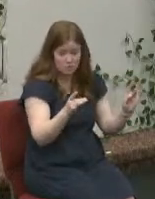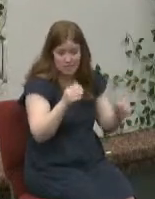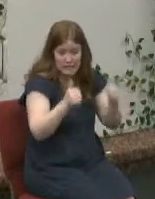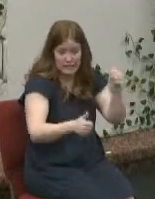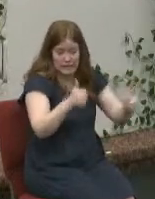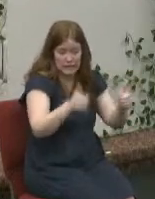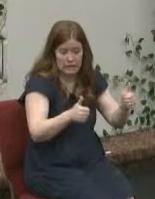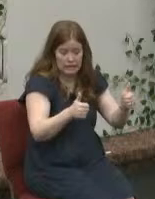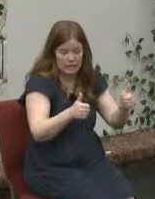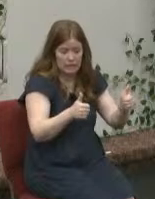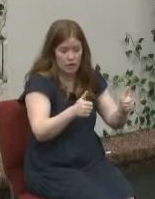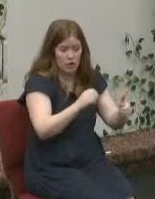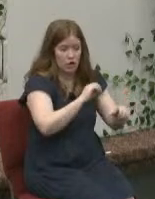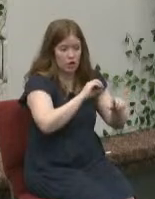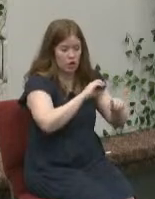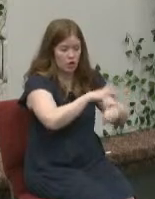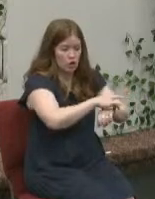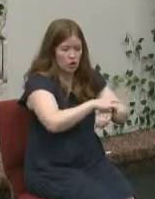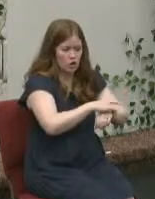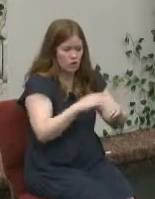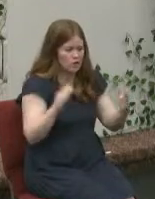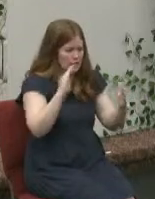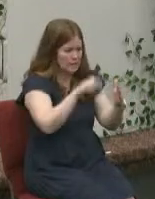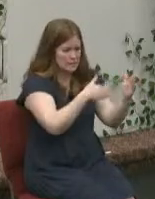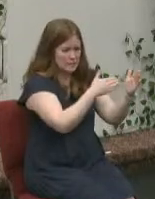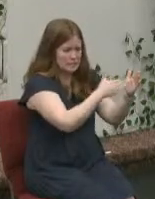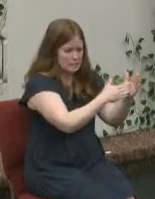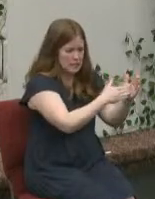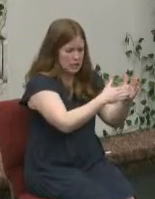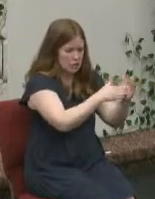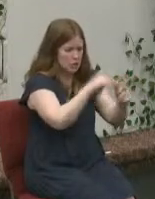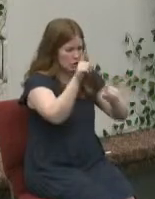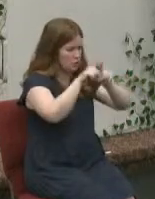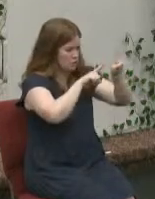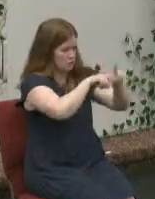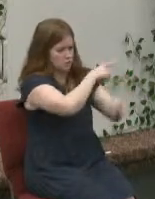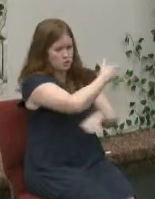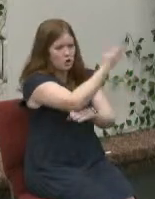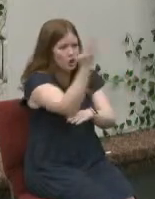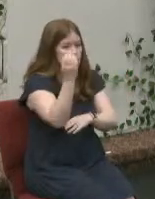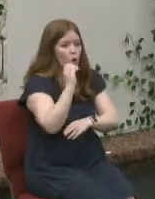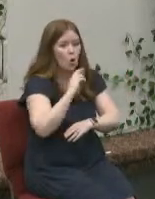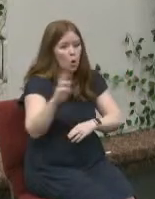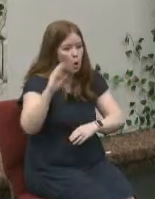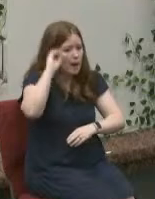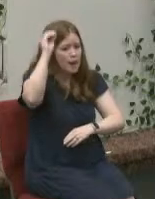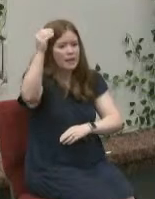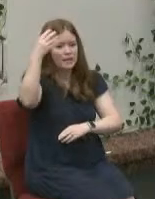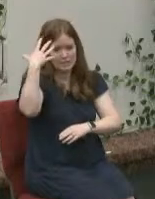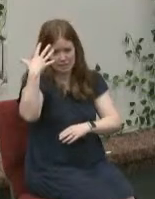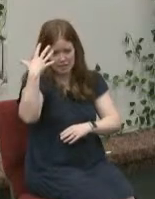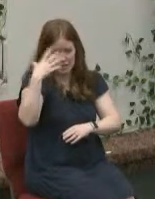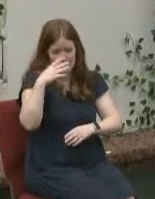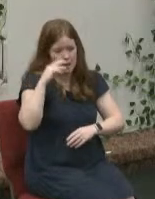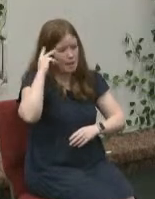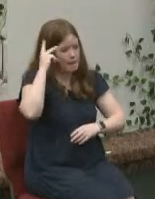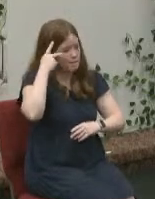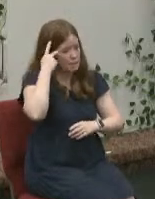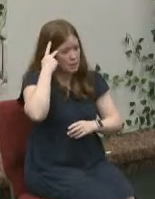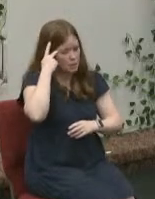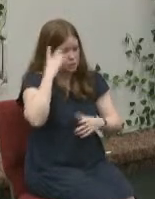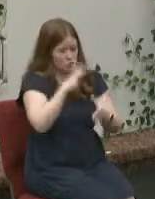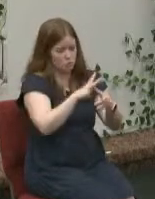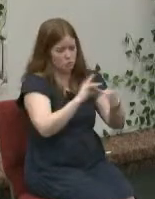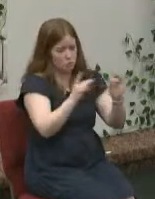earth is the center of our solar system or the sun is we had to define that out political stories in our world